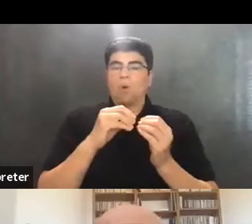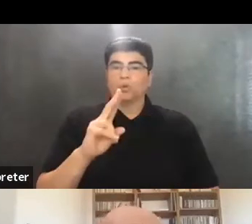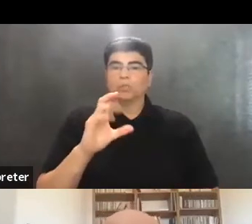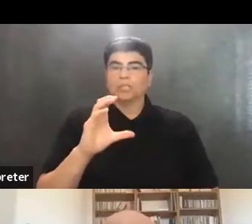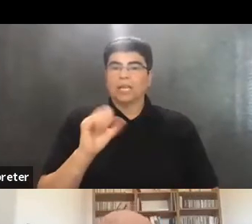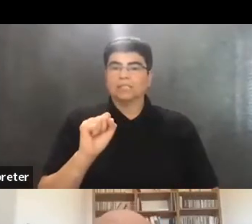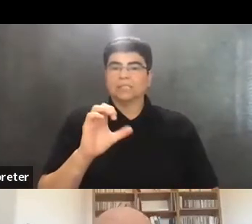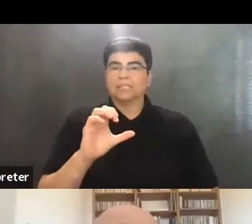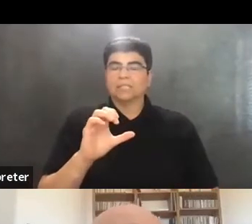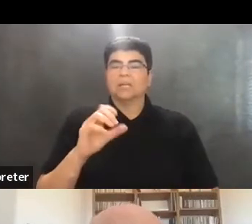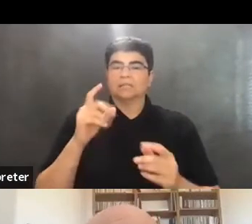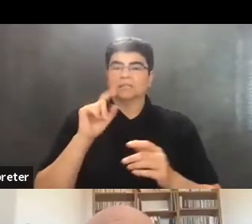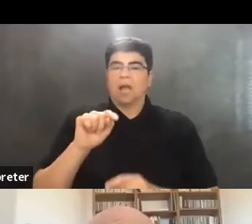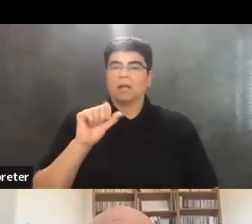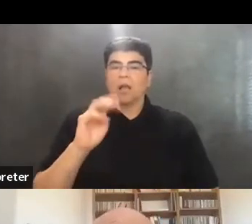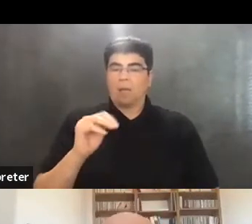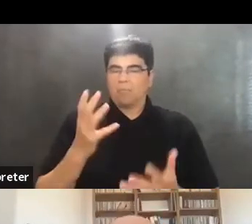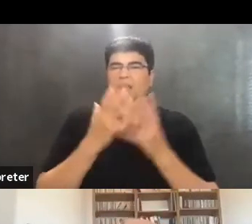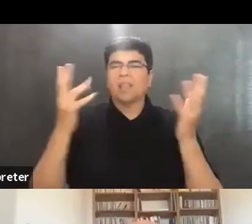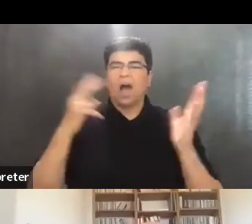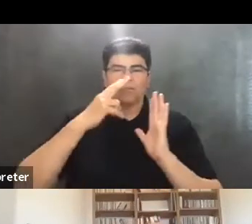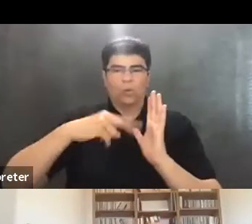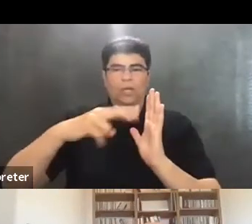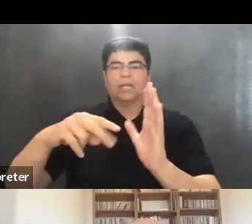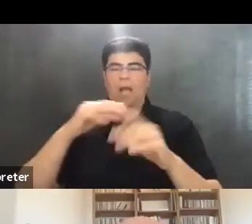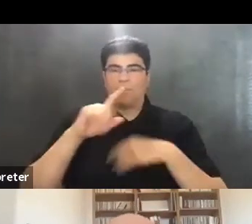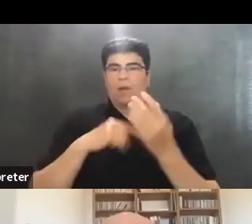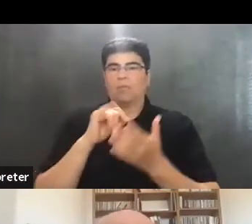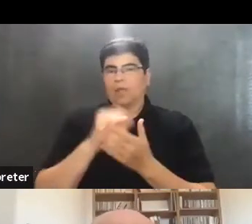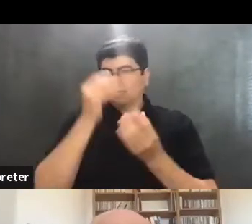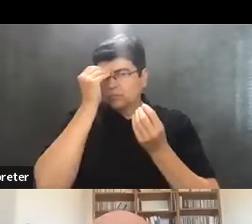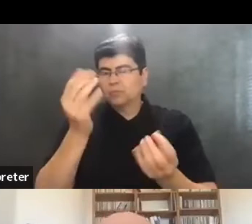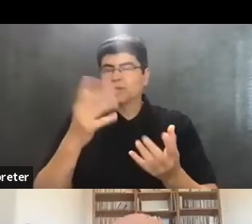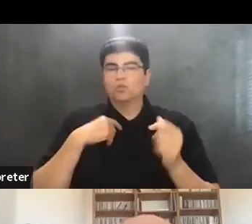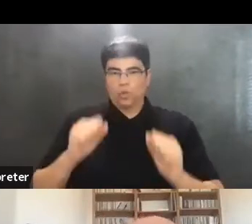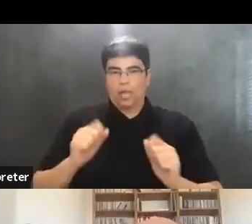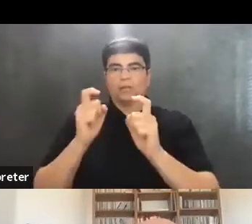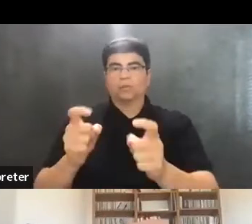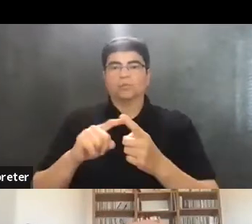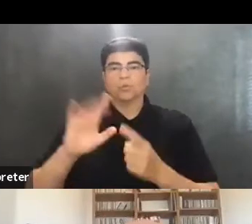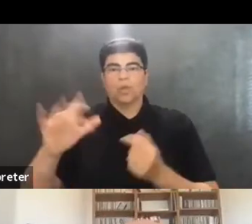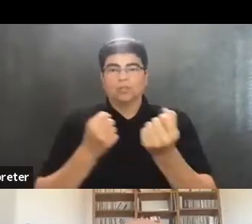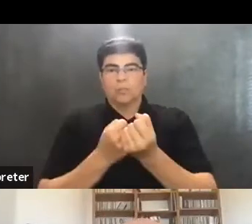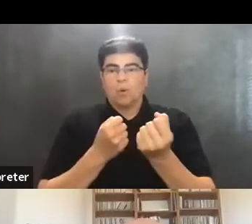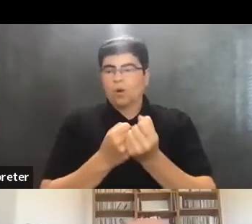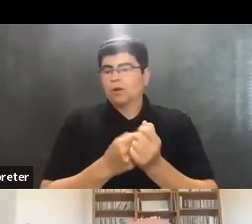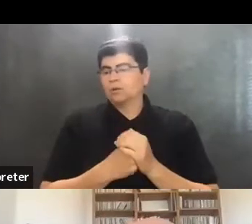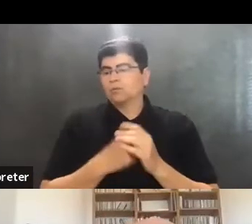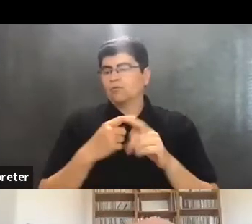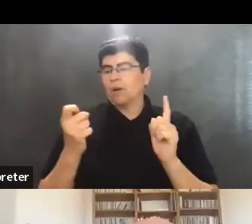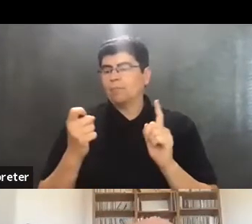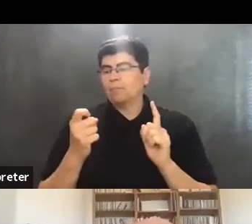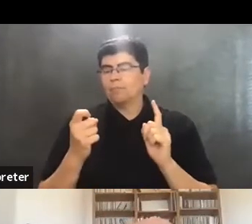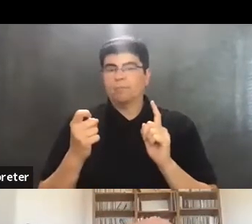of material and literature, and you'll be able also to contribute to their support from that